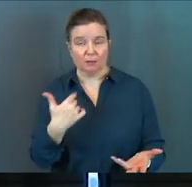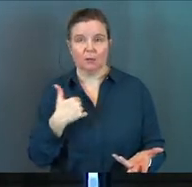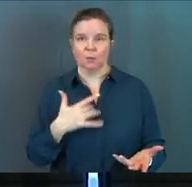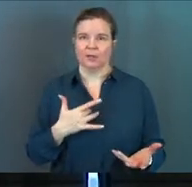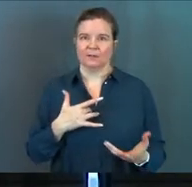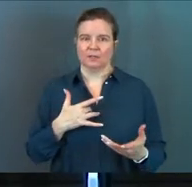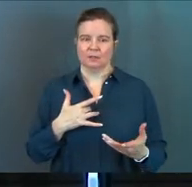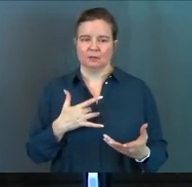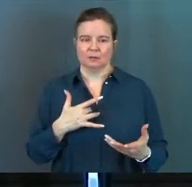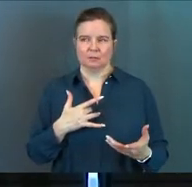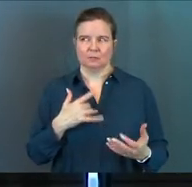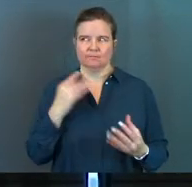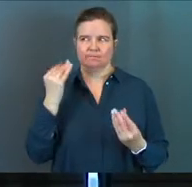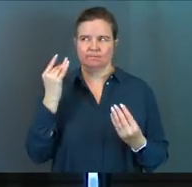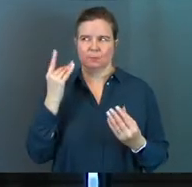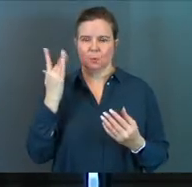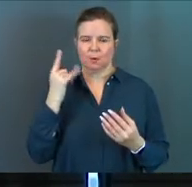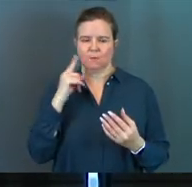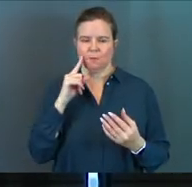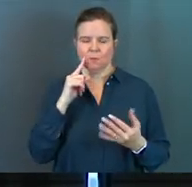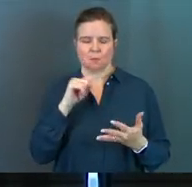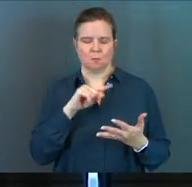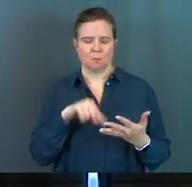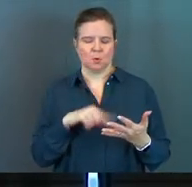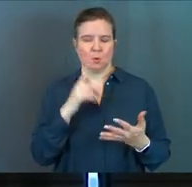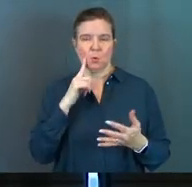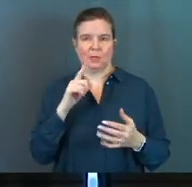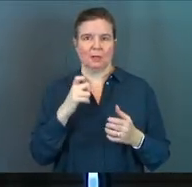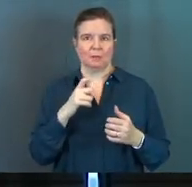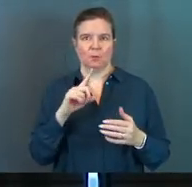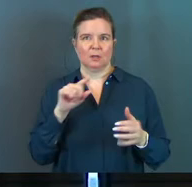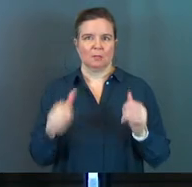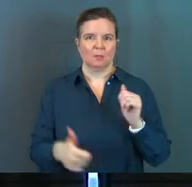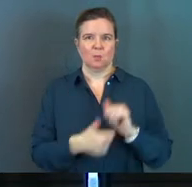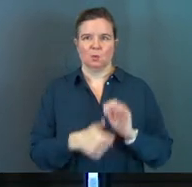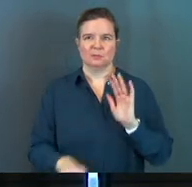We fill the vacuum with the darkest possible motive.